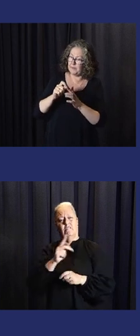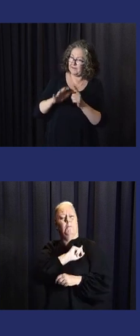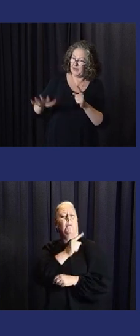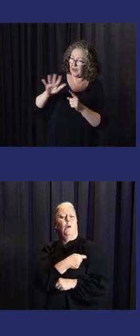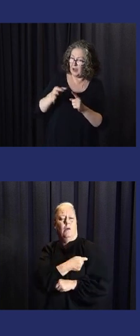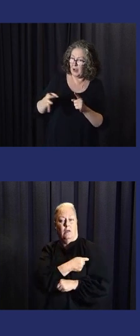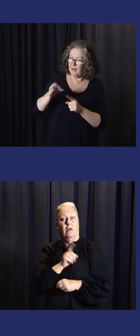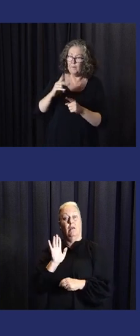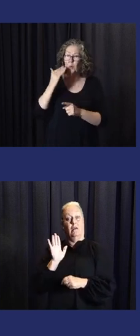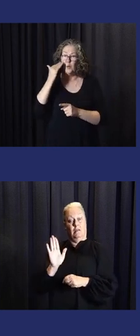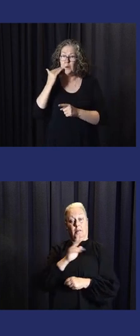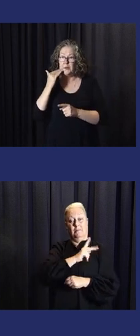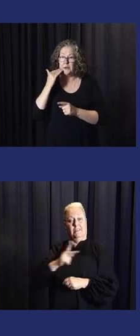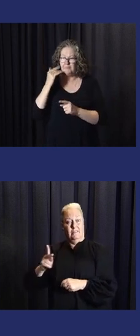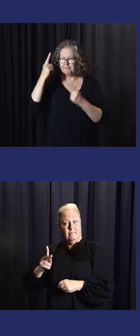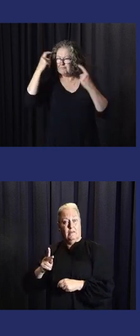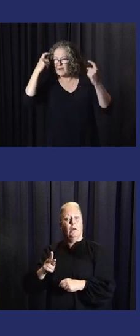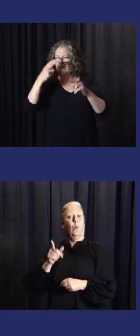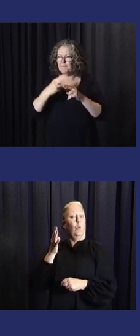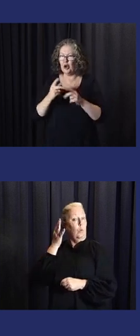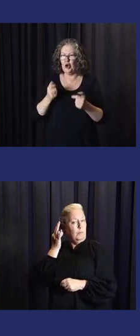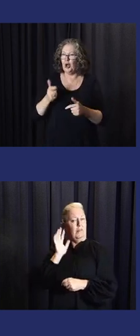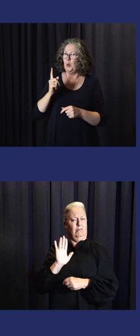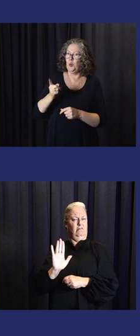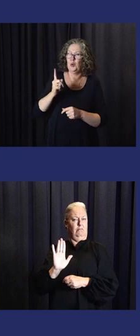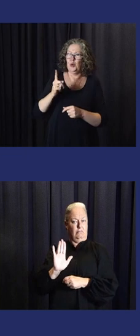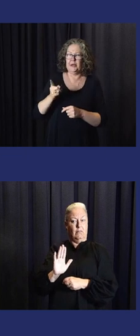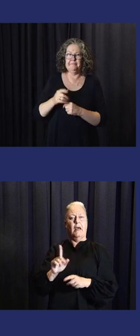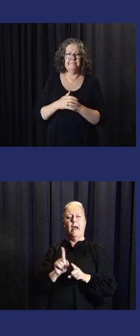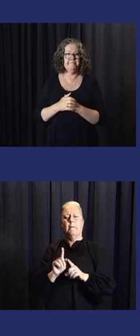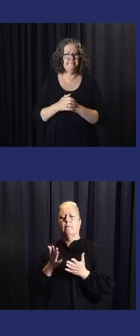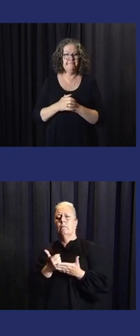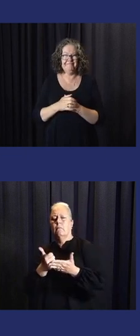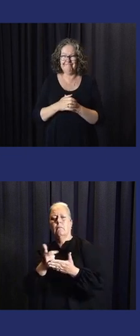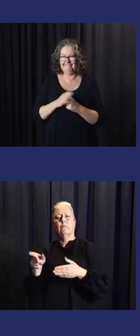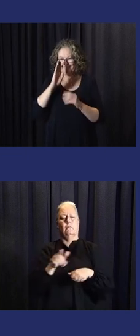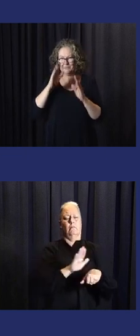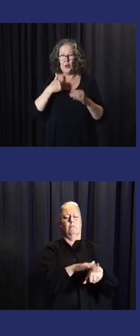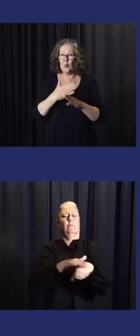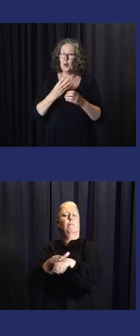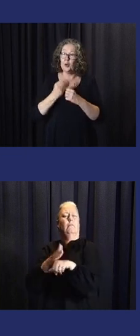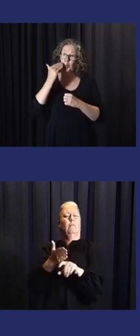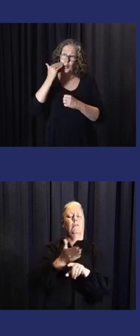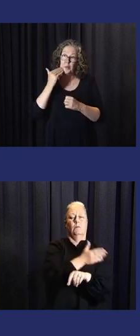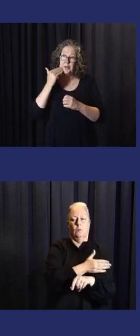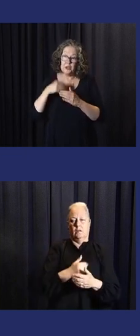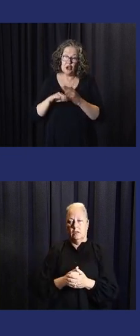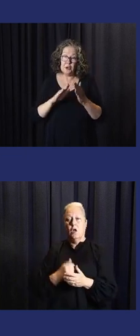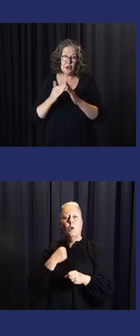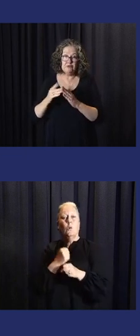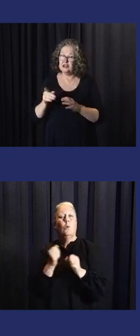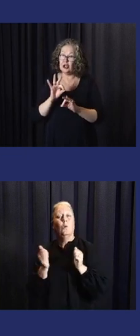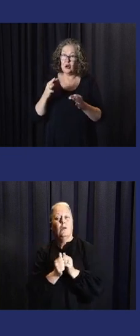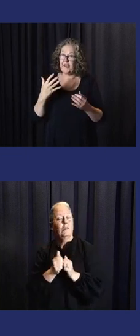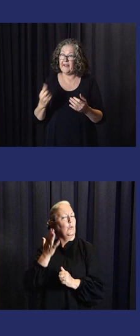Power Coalition. Sharon will speak to us on solutions from Pacific Island women-led innovations to multi-hazard early warning systems.